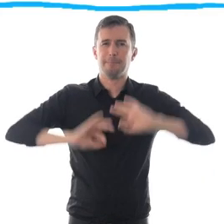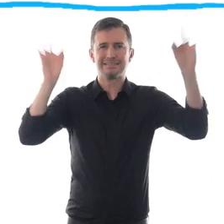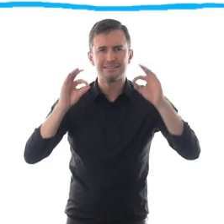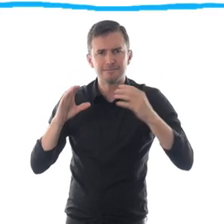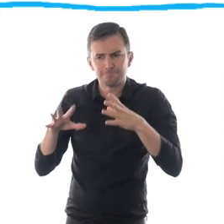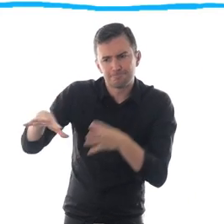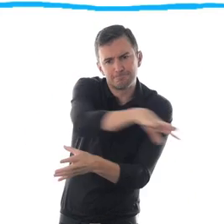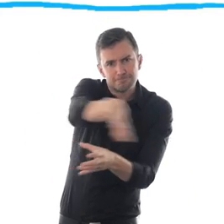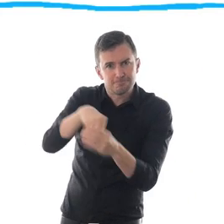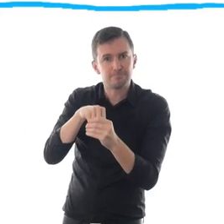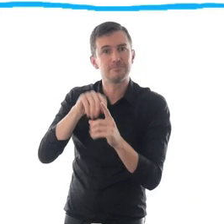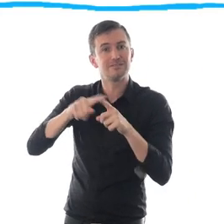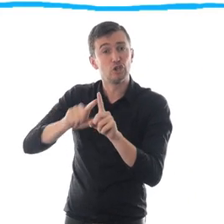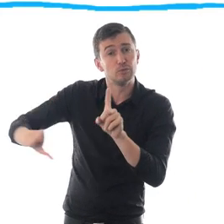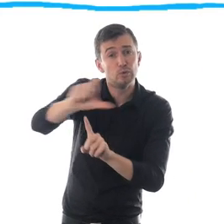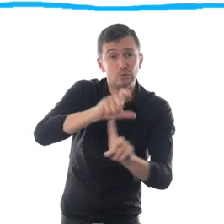and without disabilities.